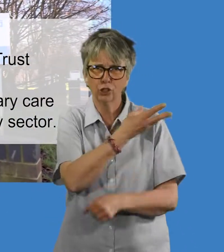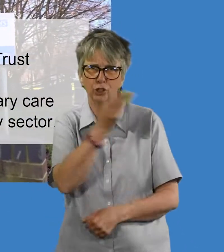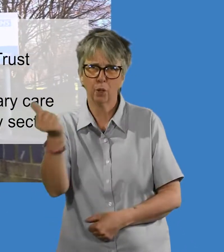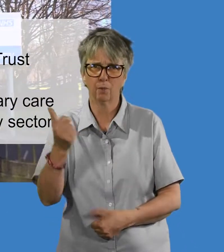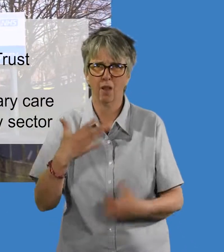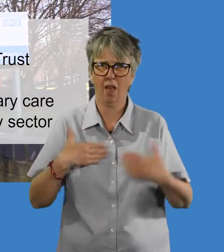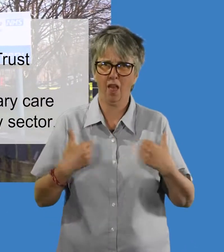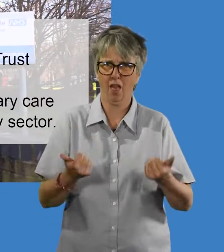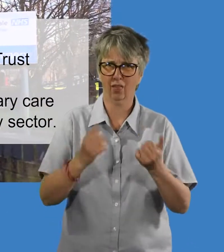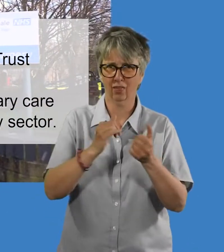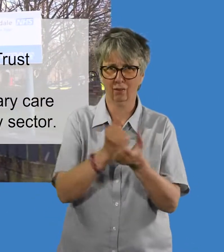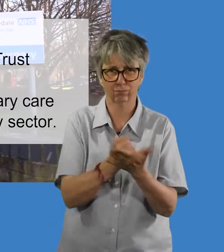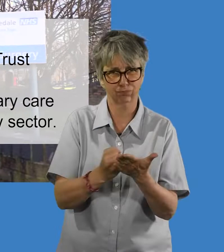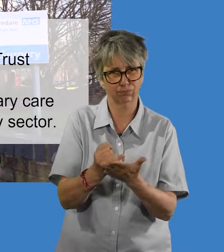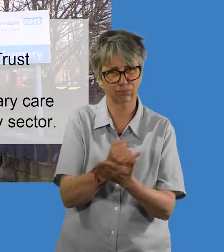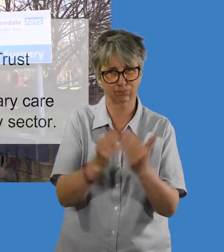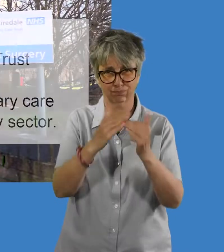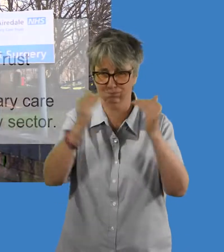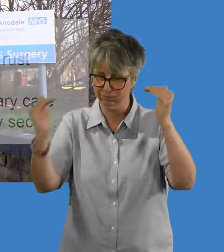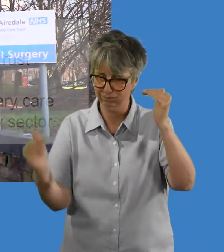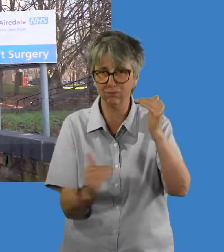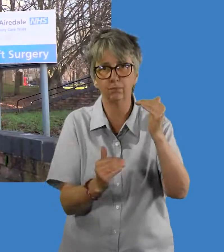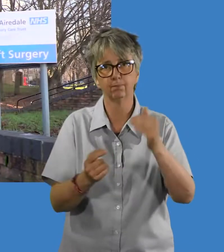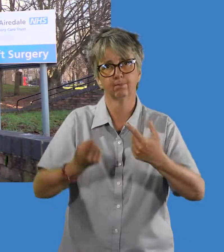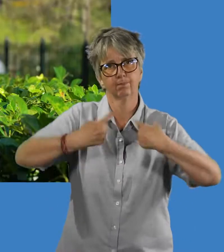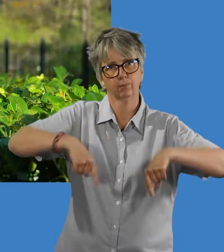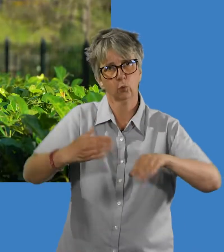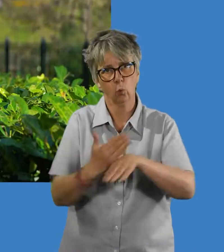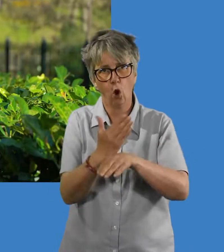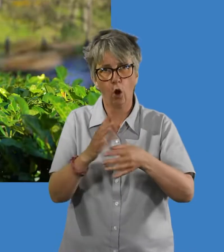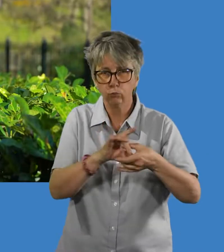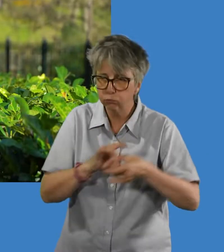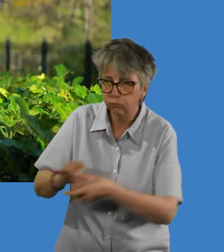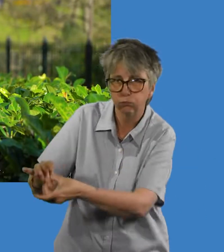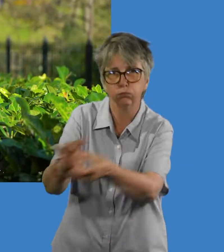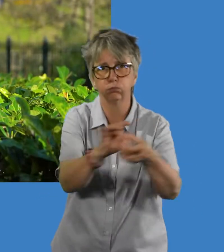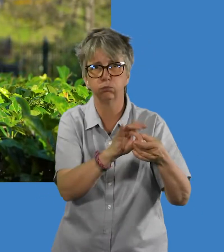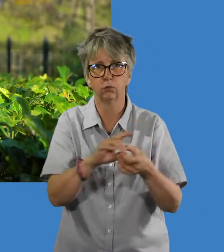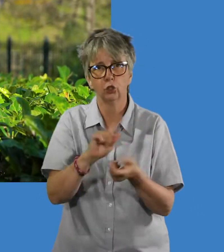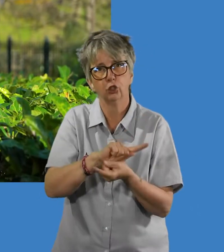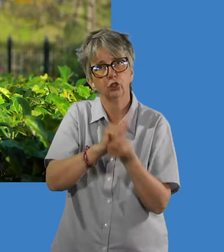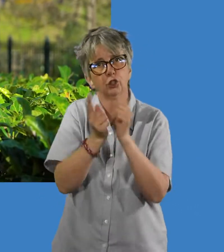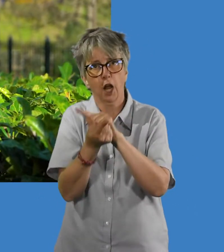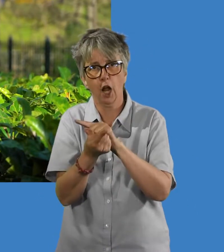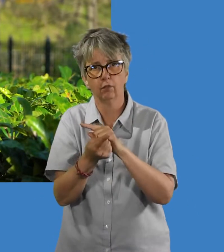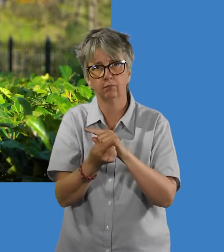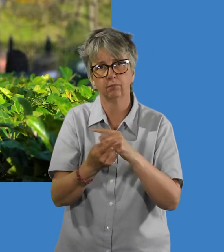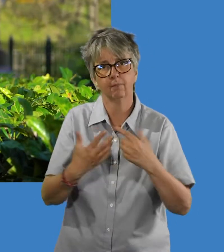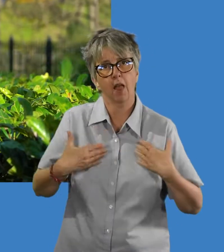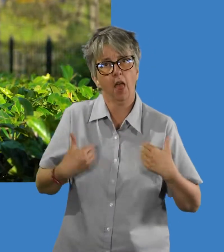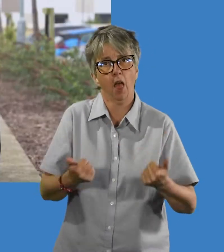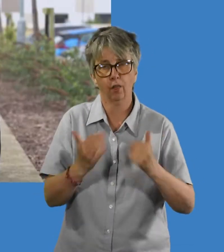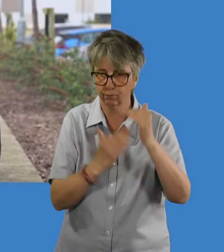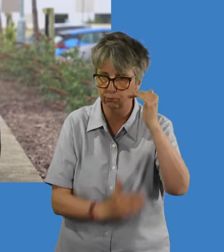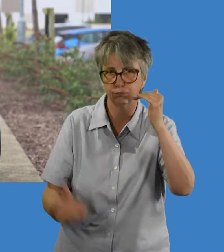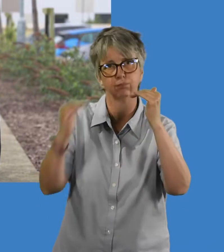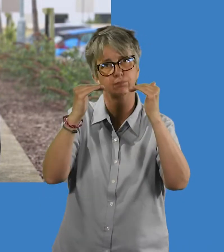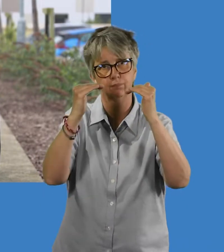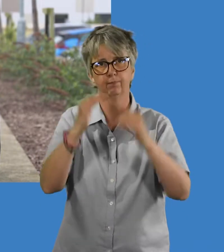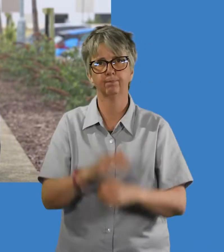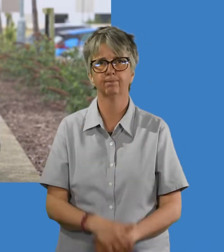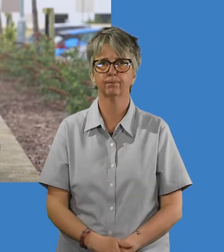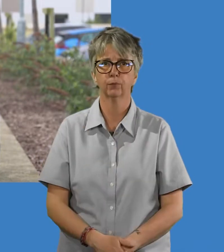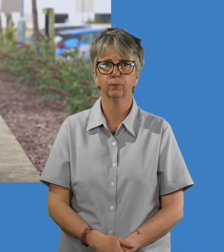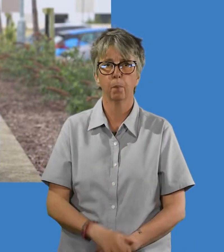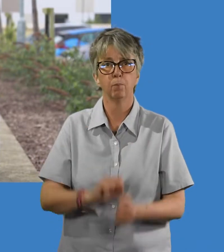primary care and in the voluntary and community sector. There are significant health inequalities in parts of our community and it's only by